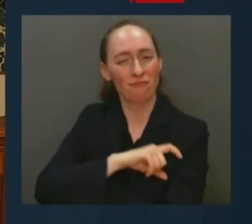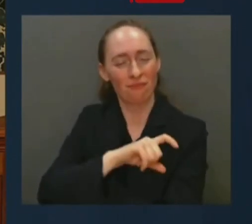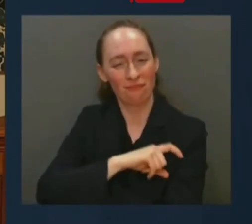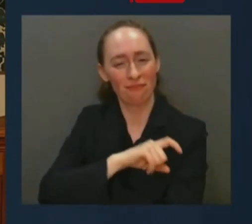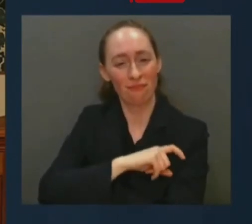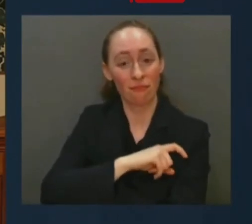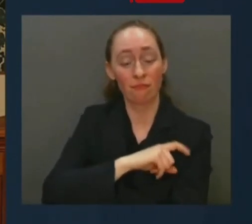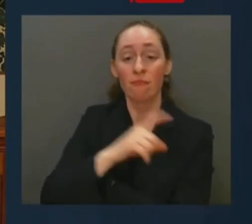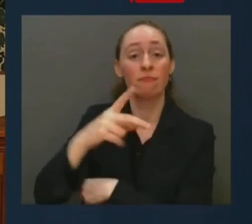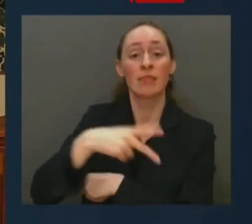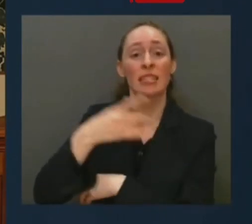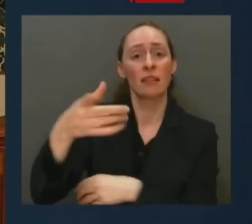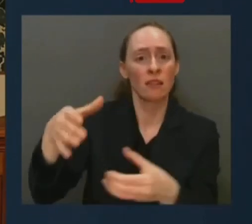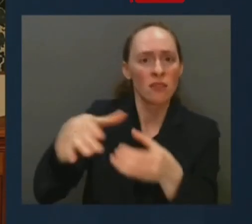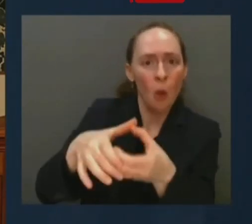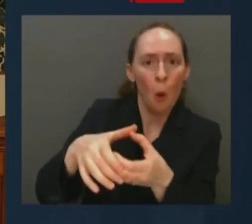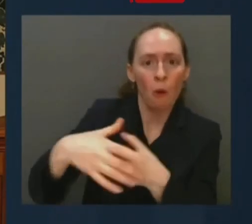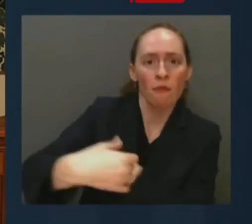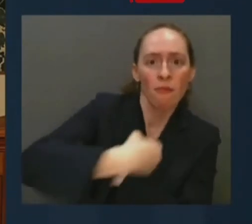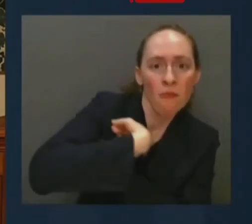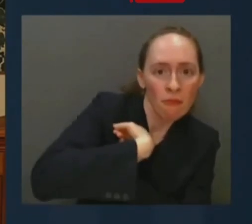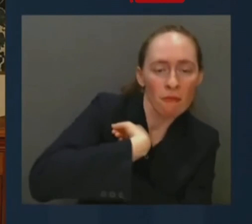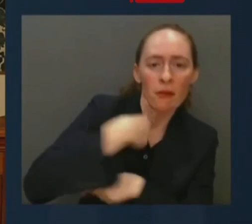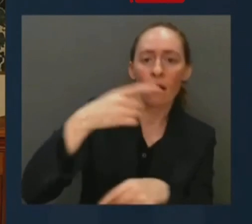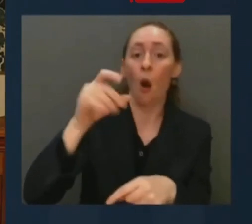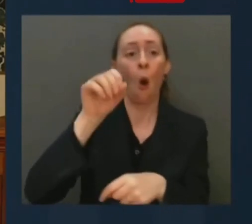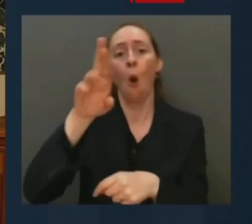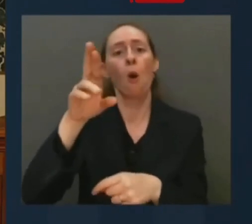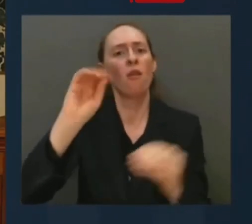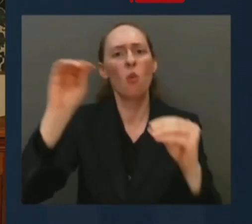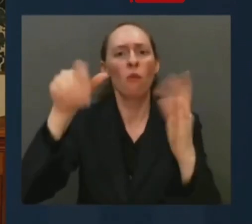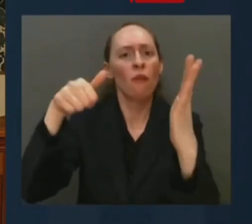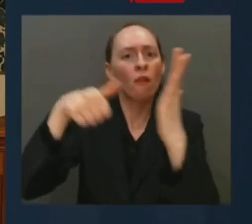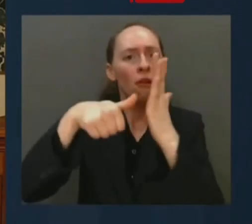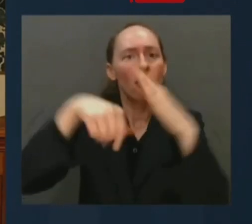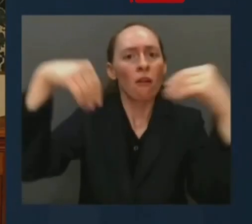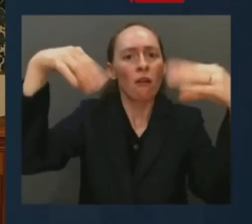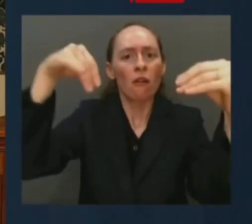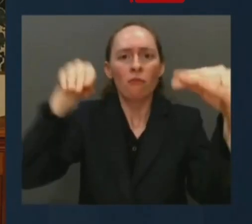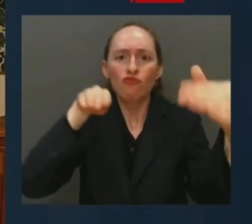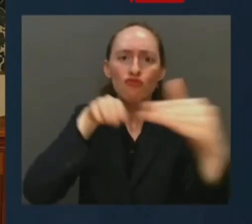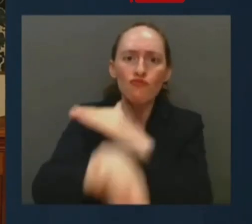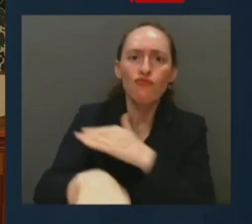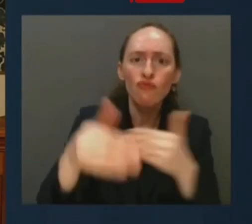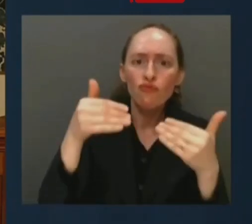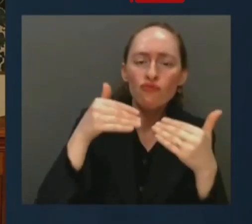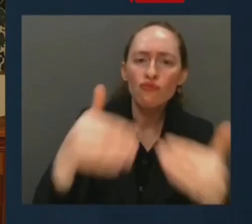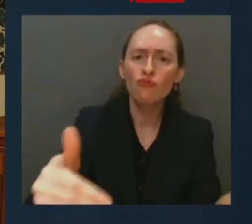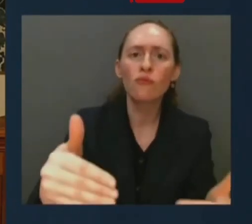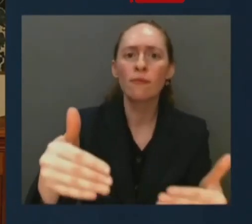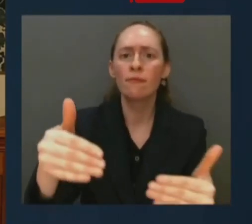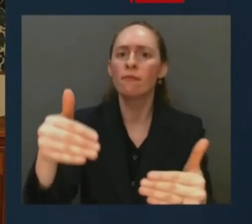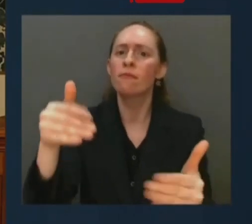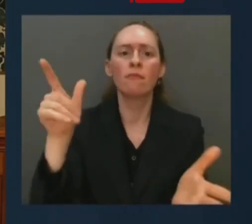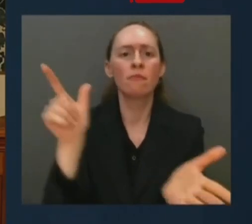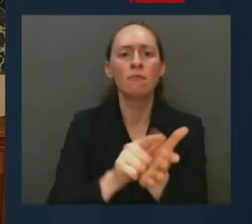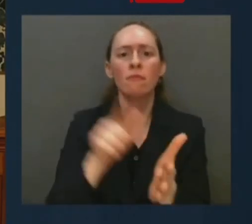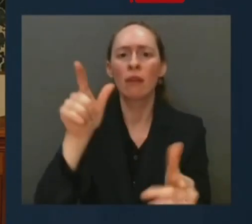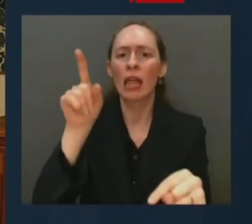and other key elements of the George Floyd Act. of Let's commit ourselves to make the words of Tyler's mom true.